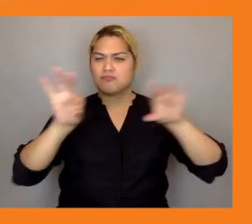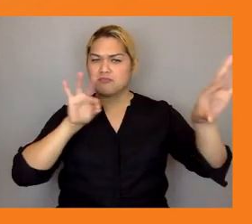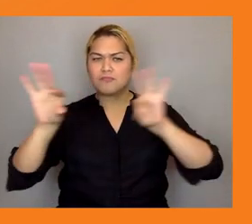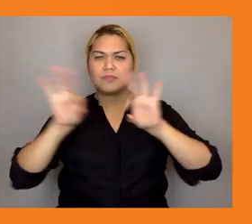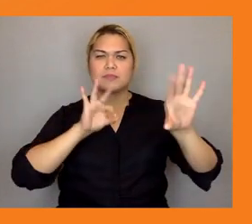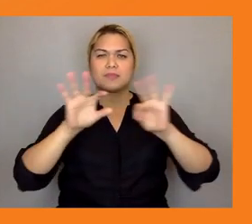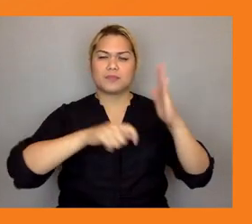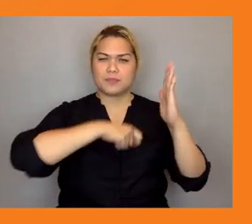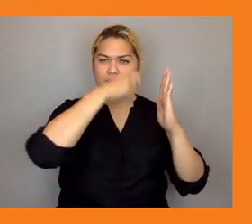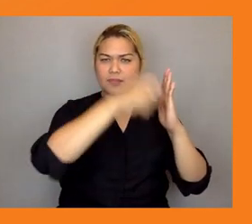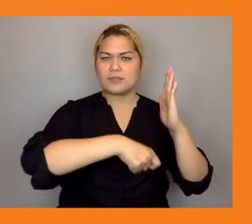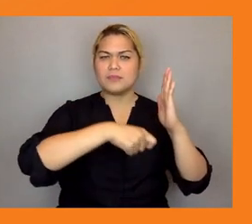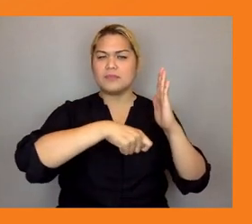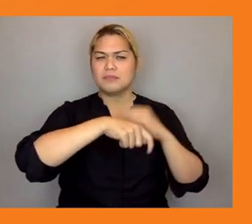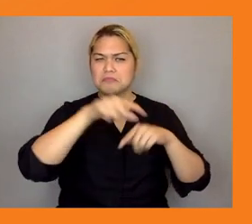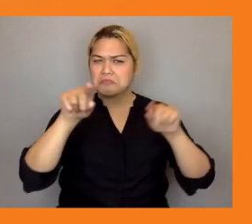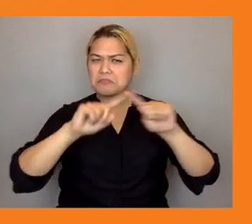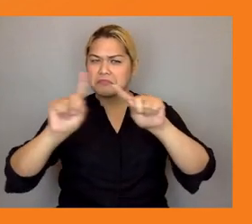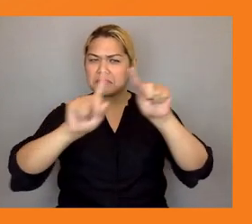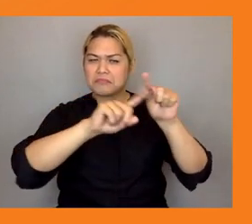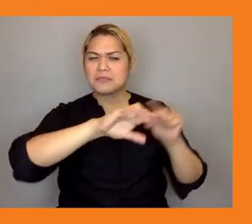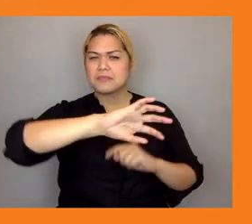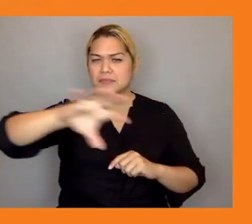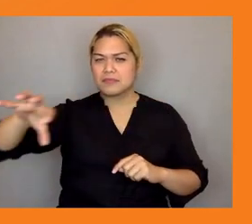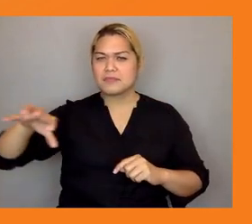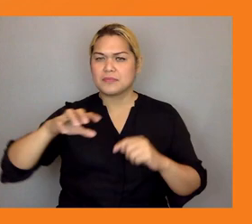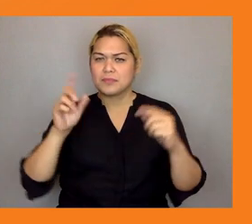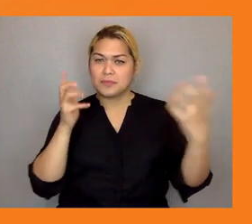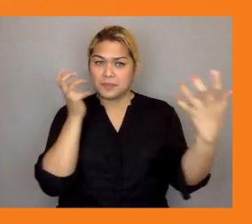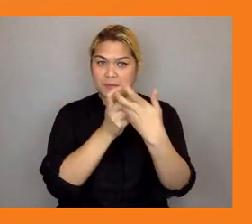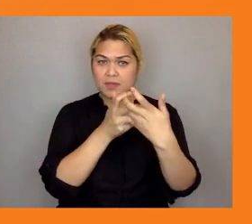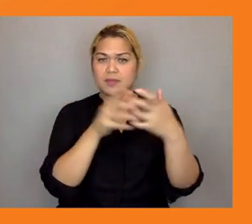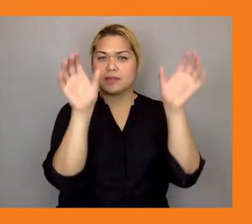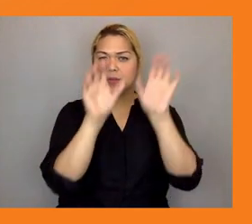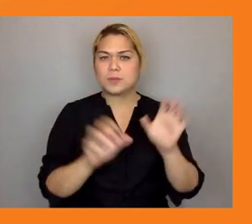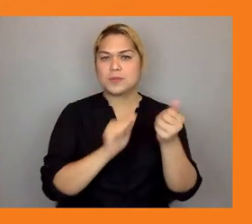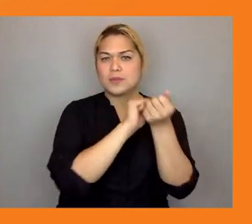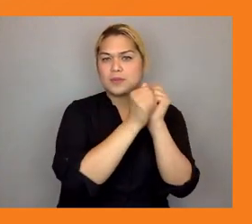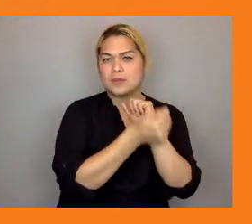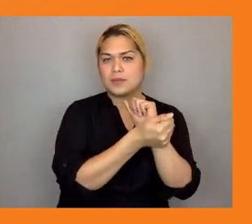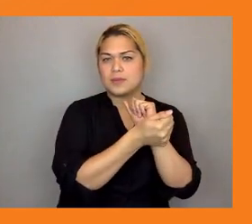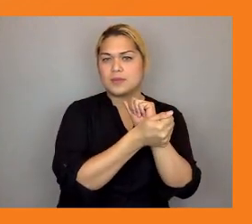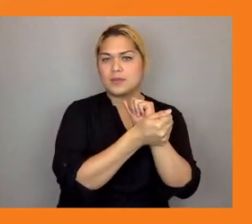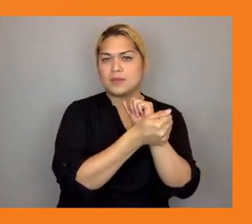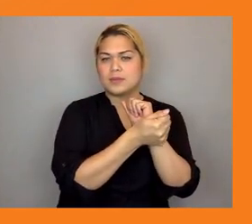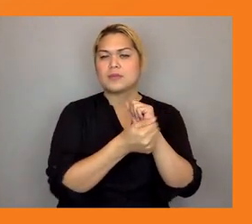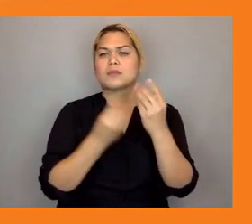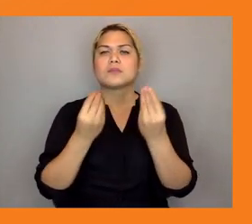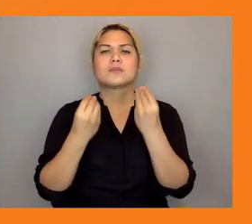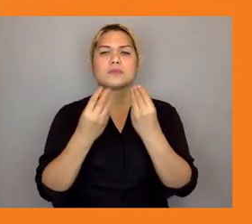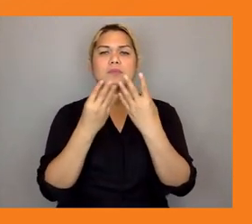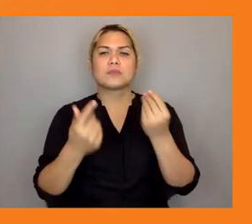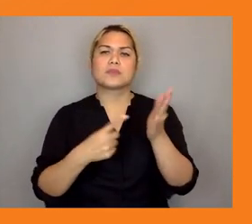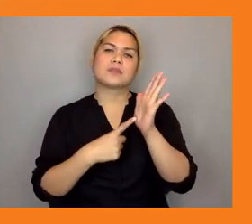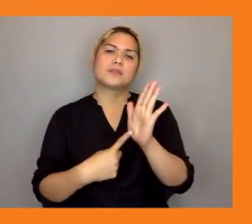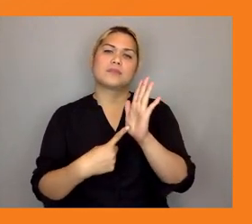climate adaptation and mitigation so i can take an example for um in the maldives um people uh implementing the